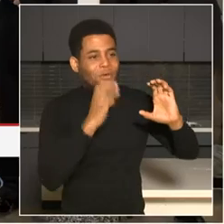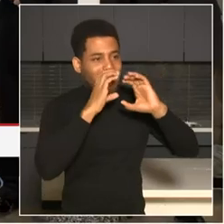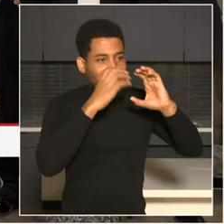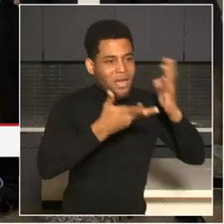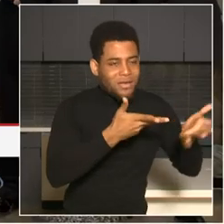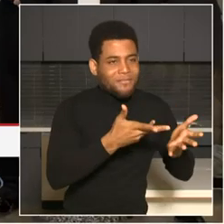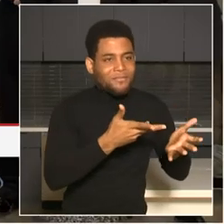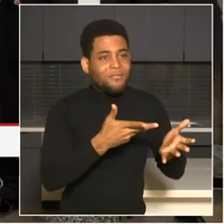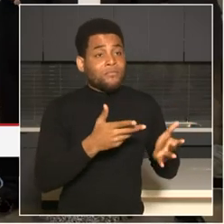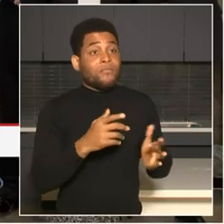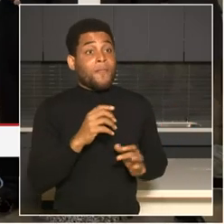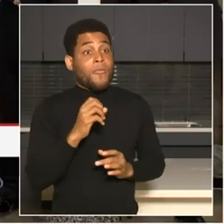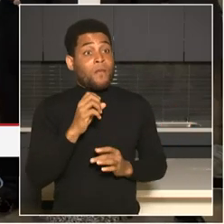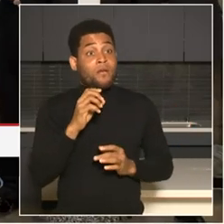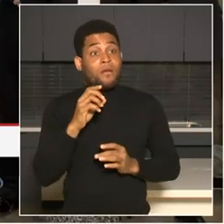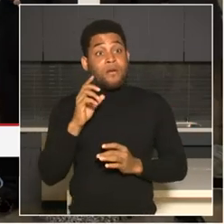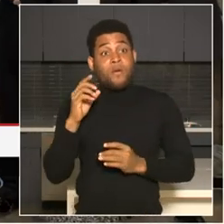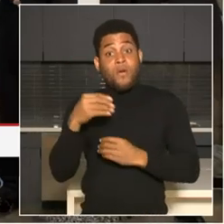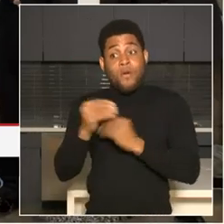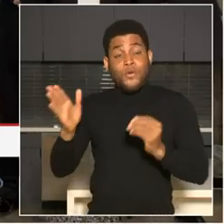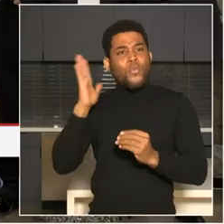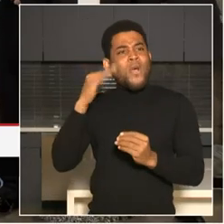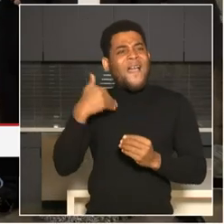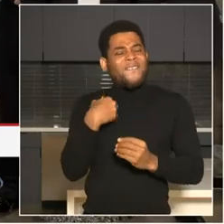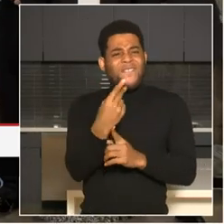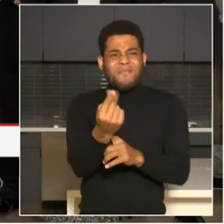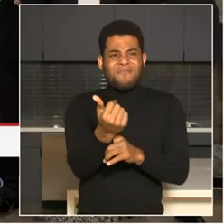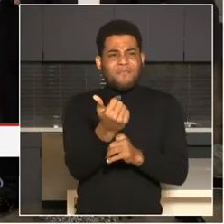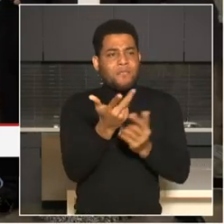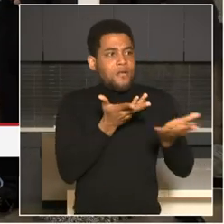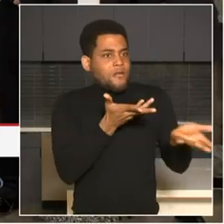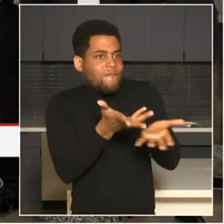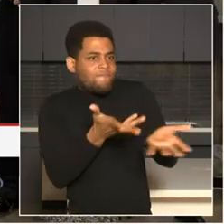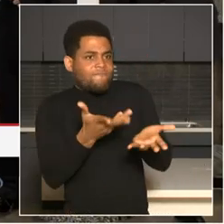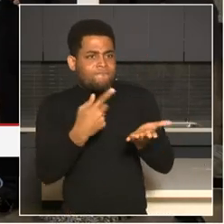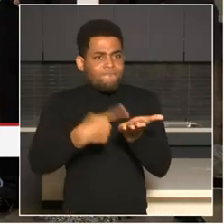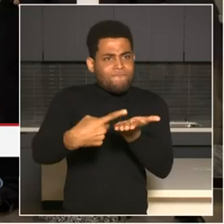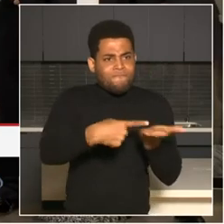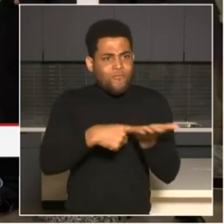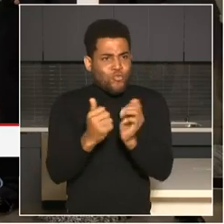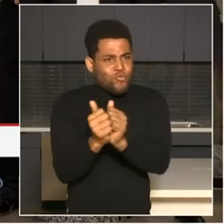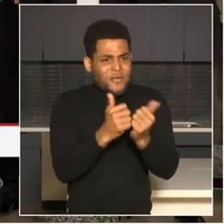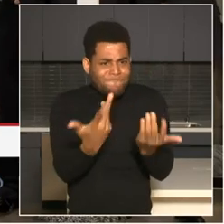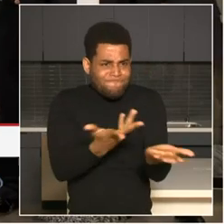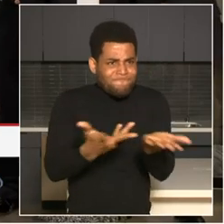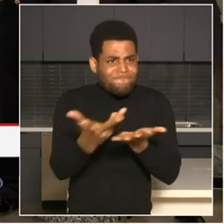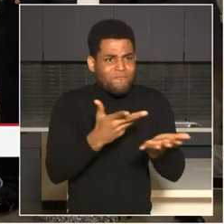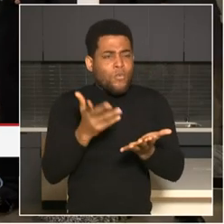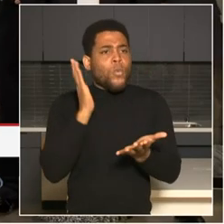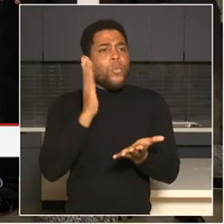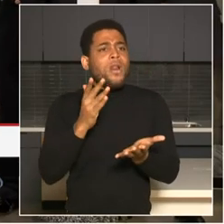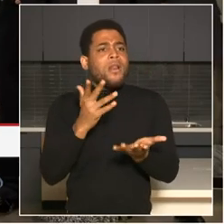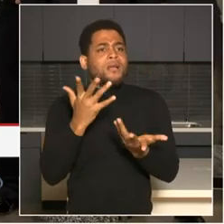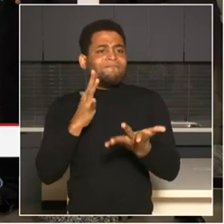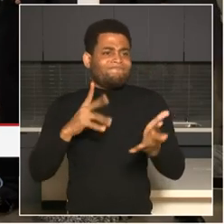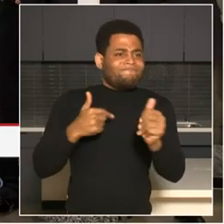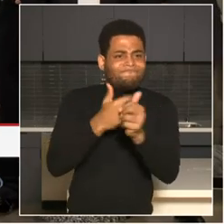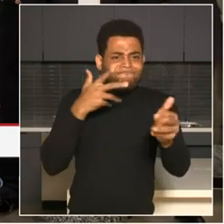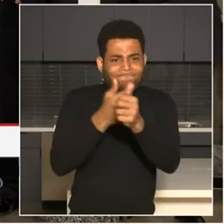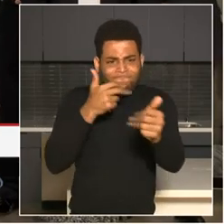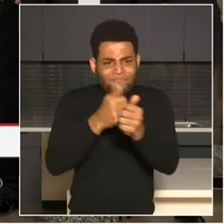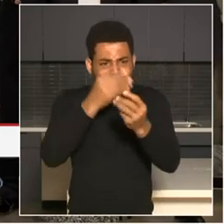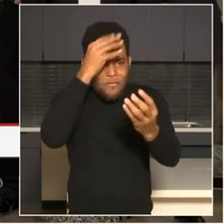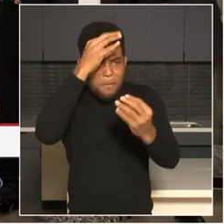officer or a professional staff member sitting in that space or a criminal analyst, um, we can track that vehicle in real time. And it's a quicker response time, um,